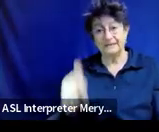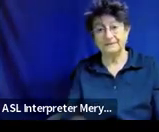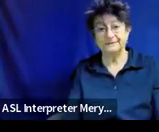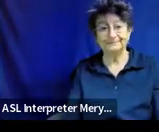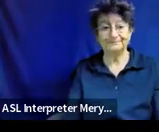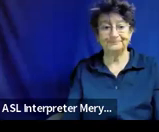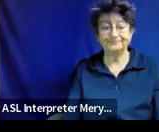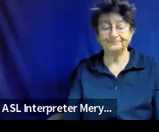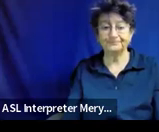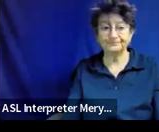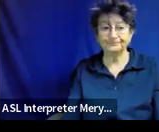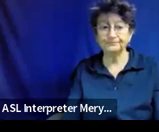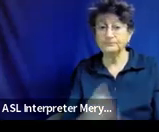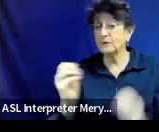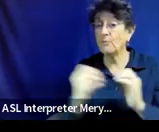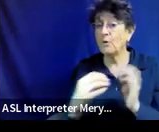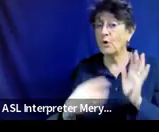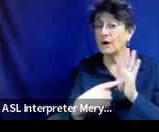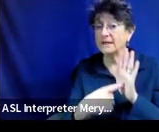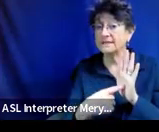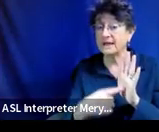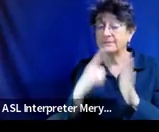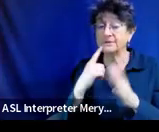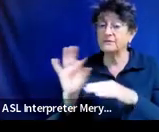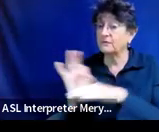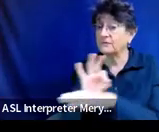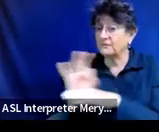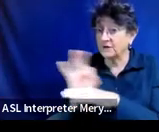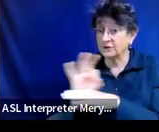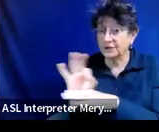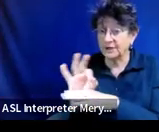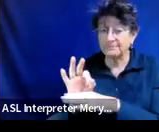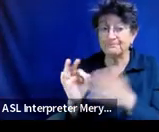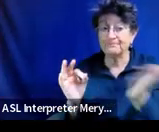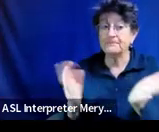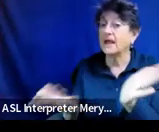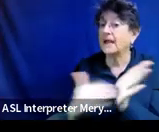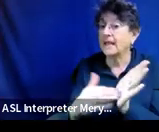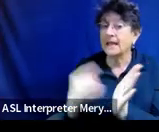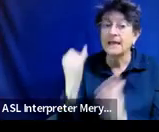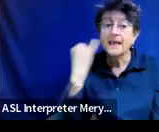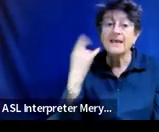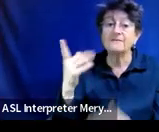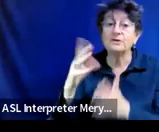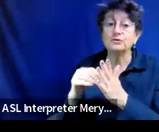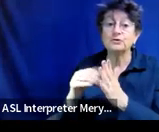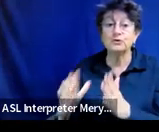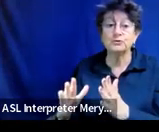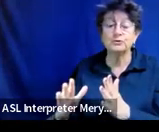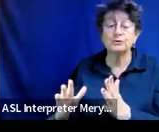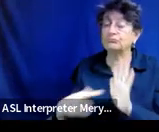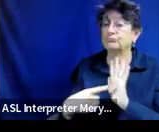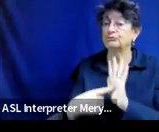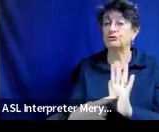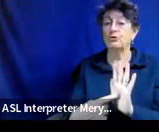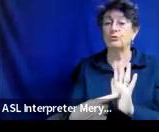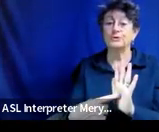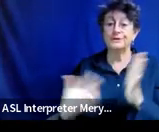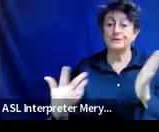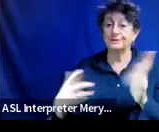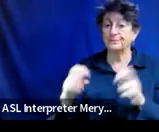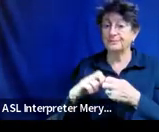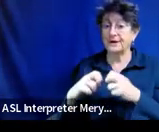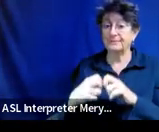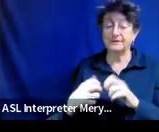and here's some more examples for functional so again if you have a student who is showing some issues